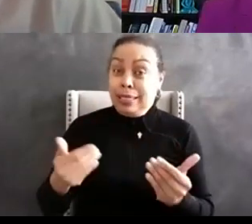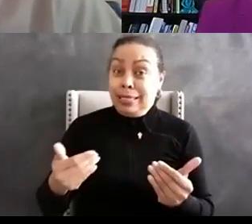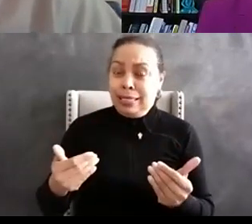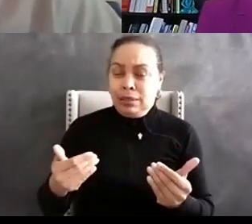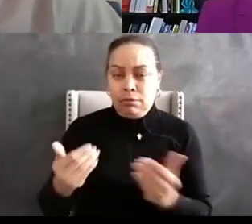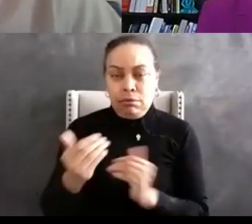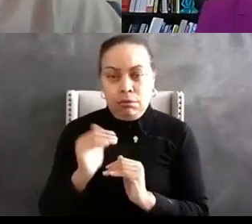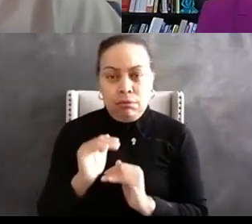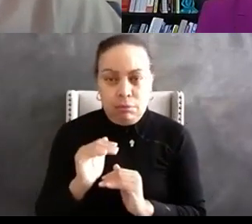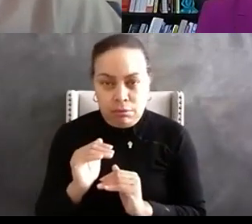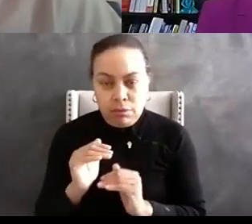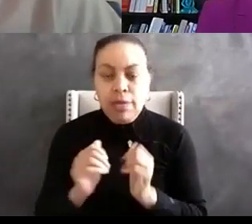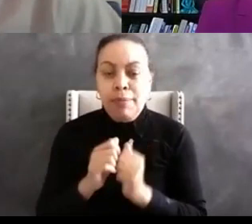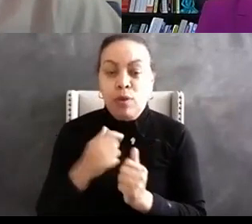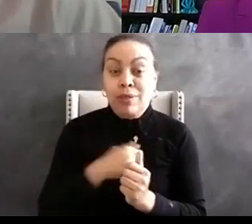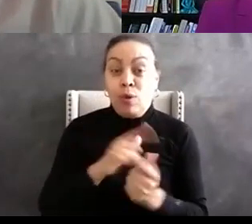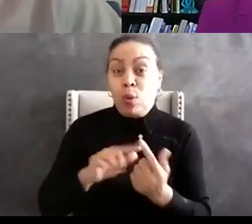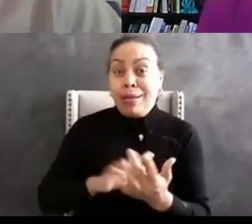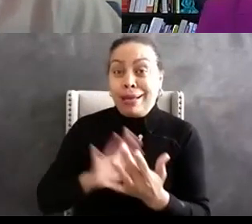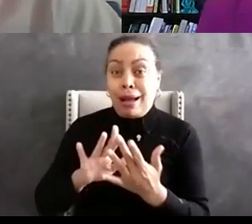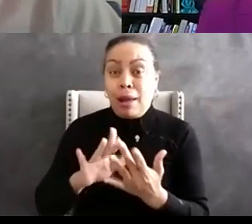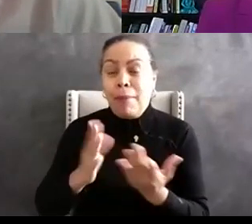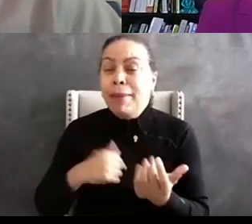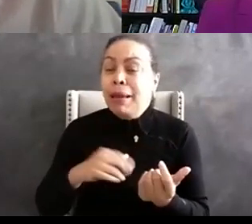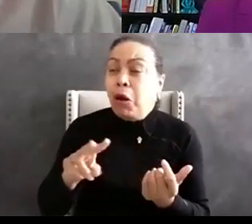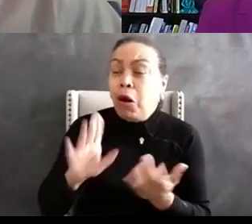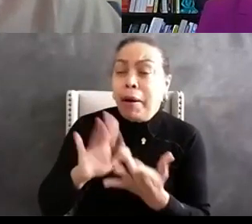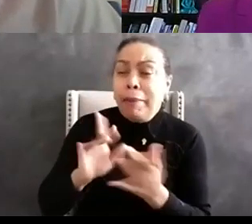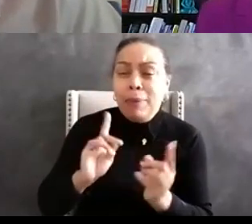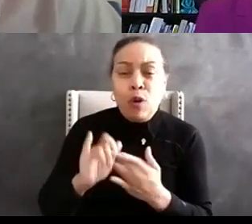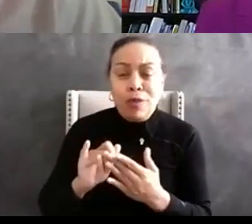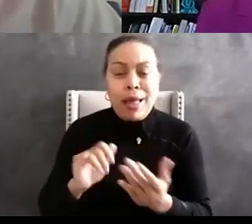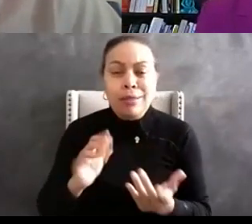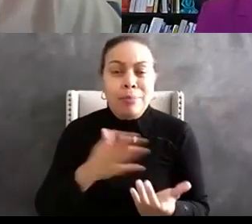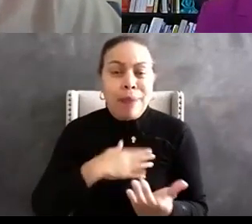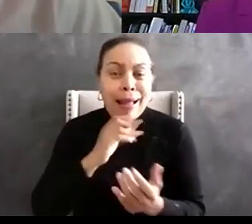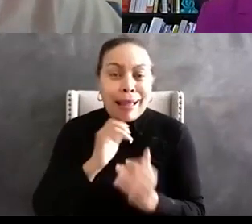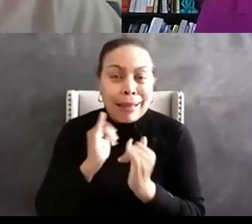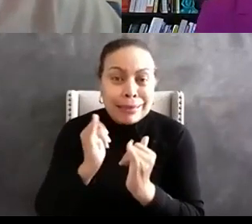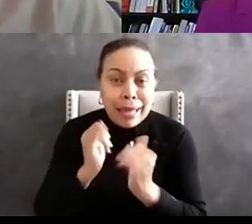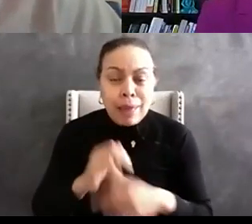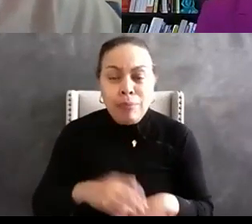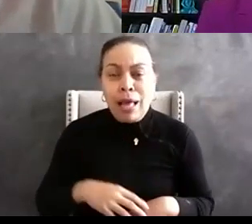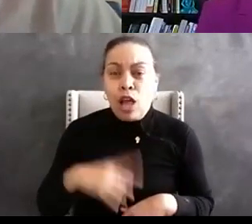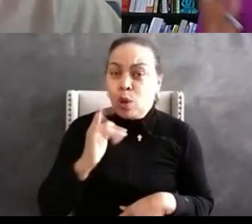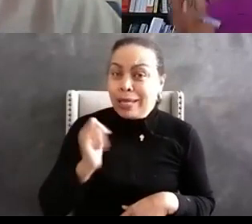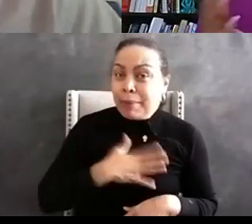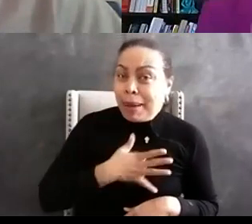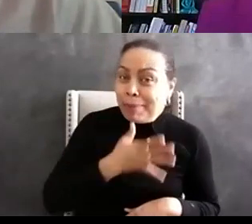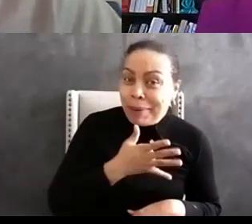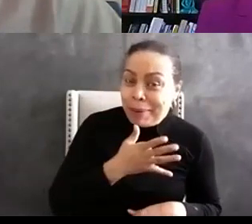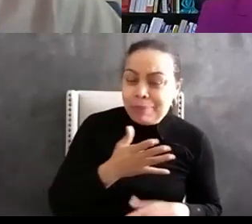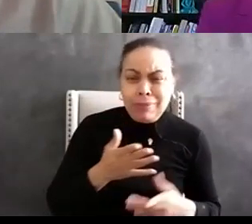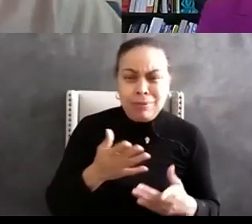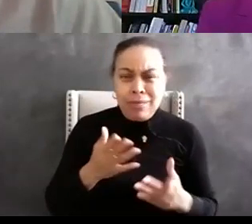when we make the call it is folks that look like my mom um and probably around my age that show up you're missing a whole group of